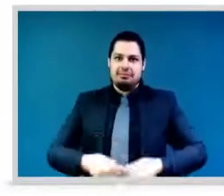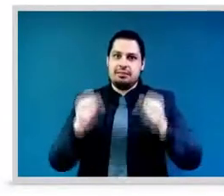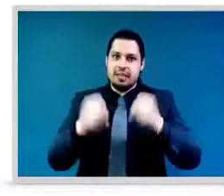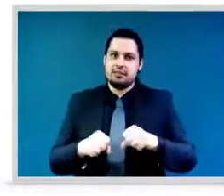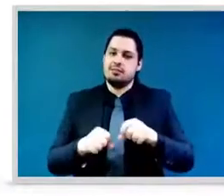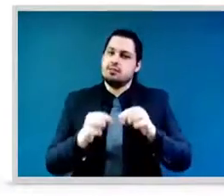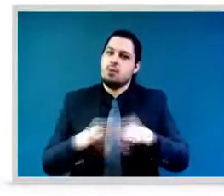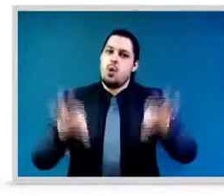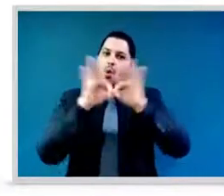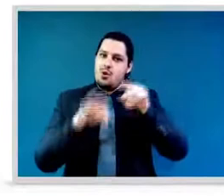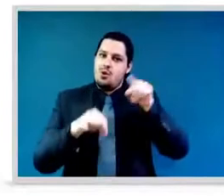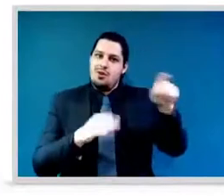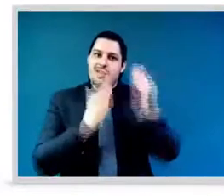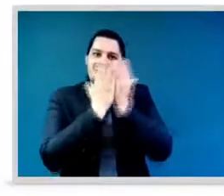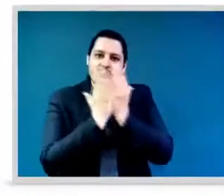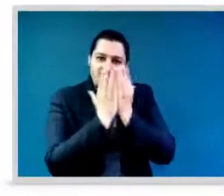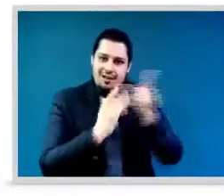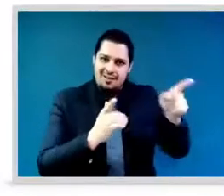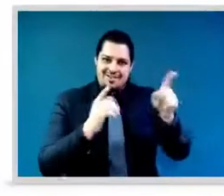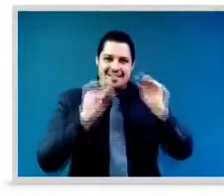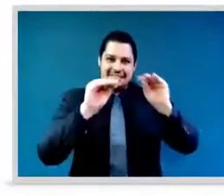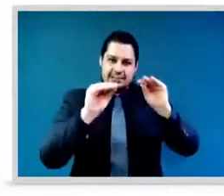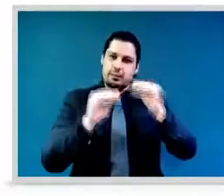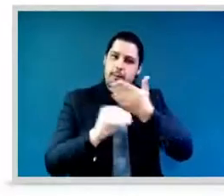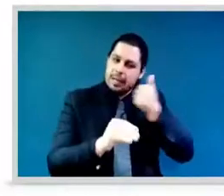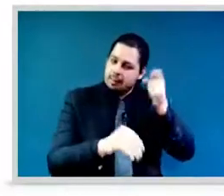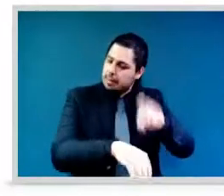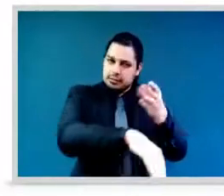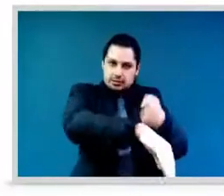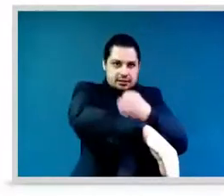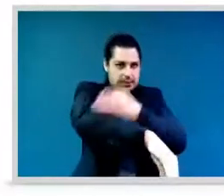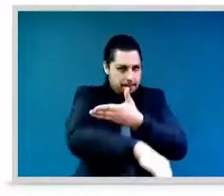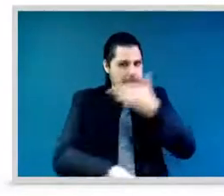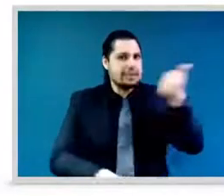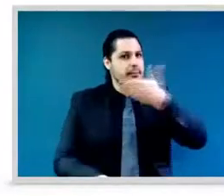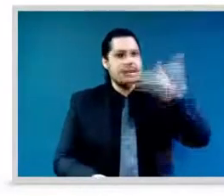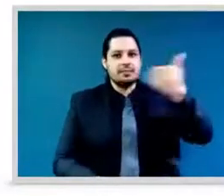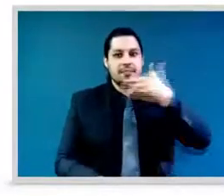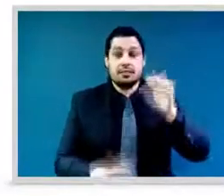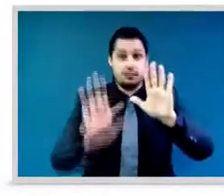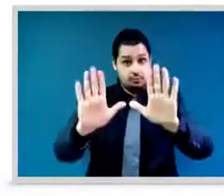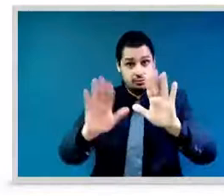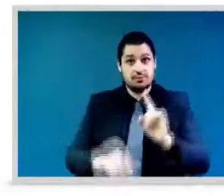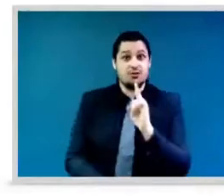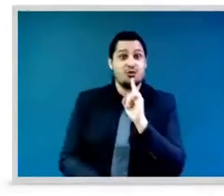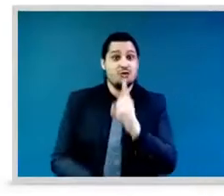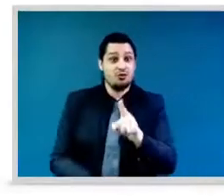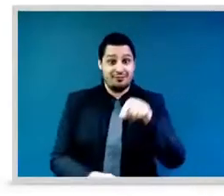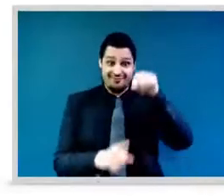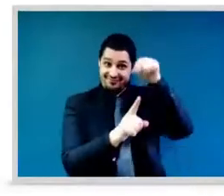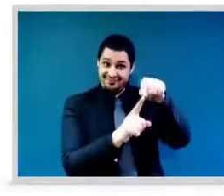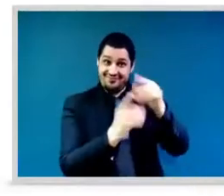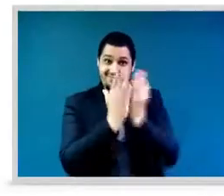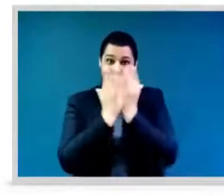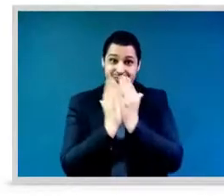in decision making that their voices and perspectives we can ensure